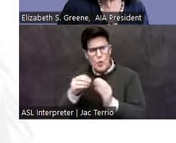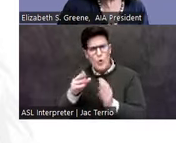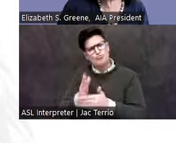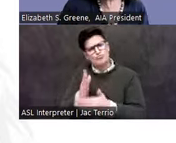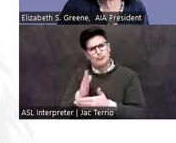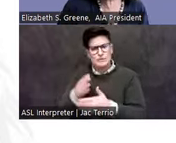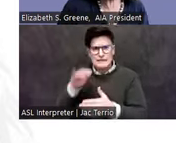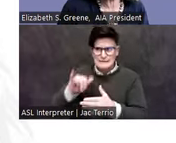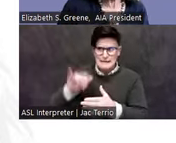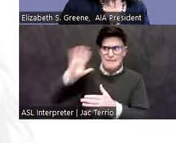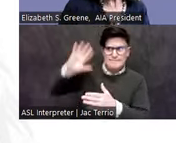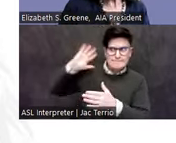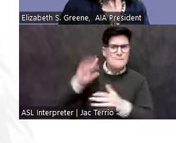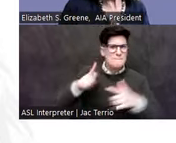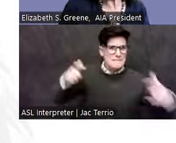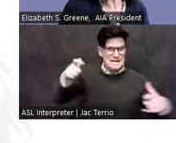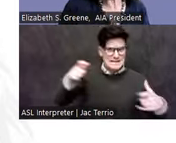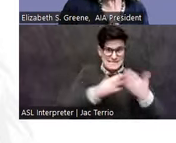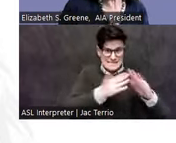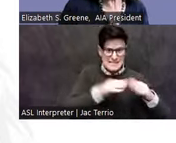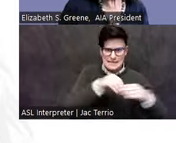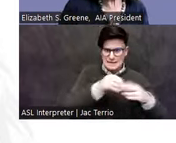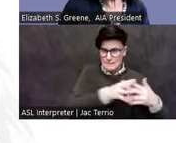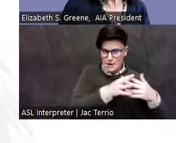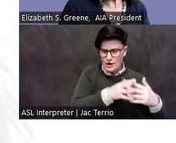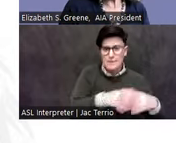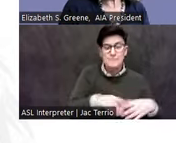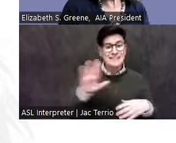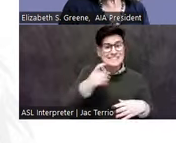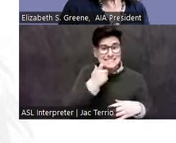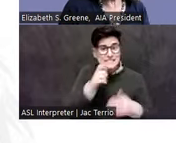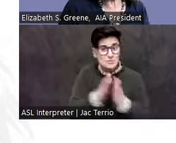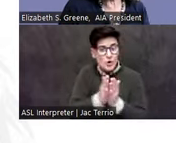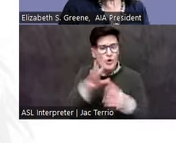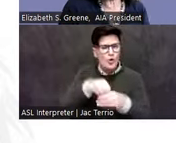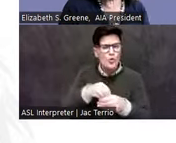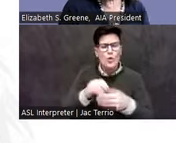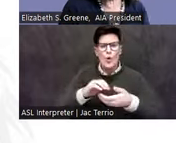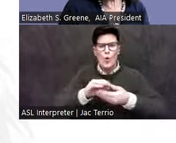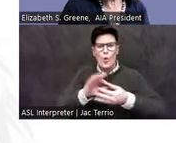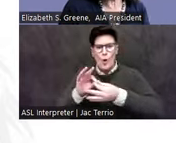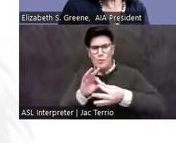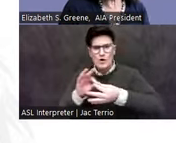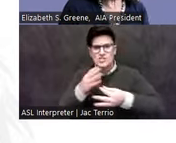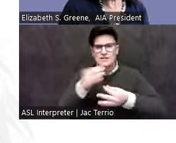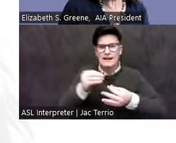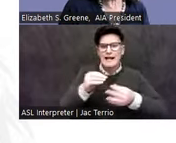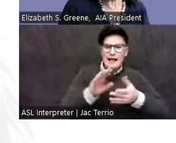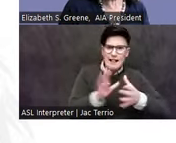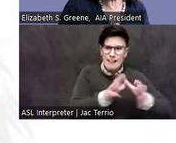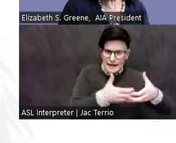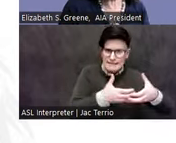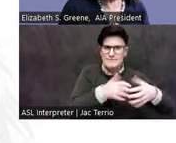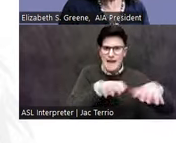in the Americas. His recent books include Cooperation and Collective Action, Archaeological